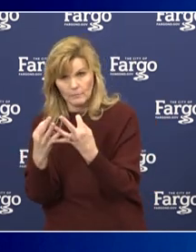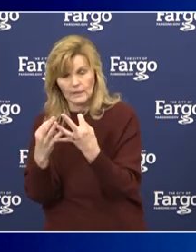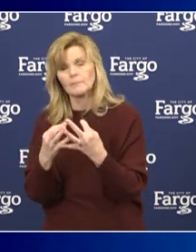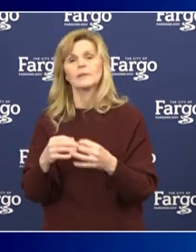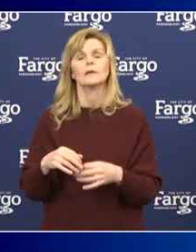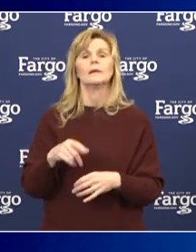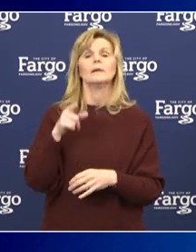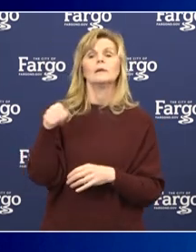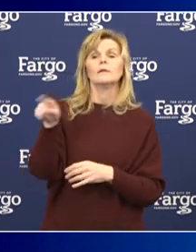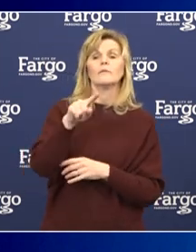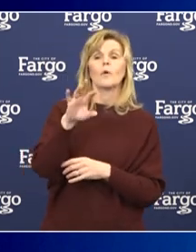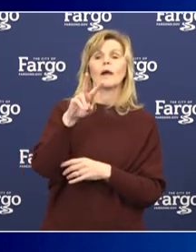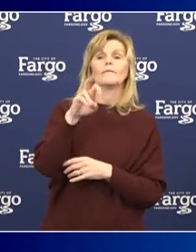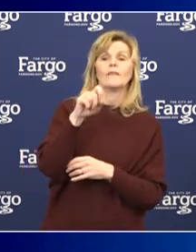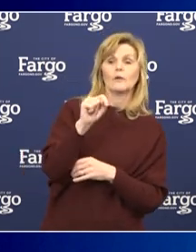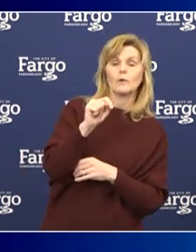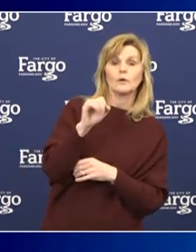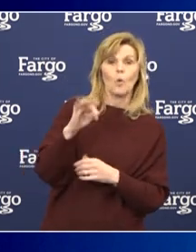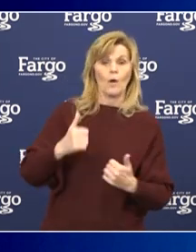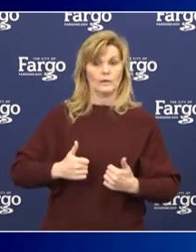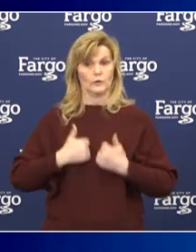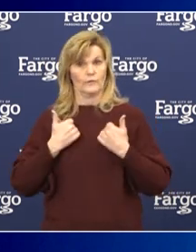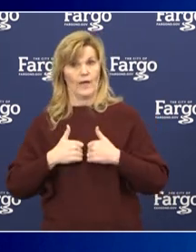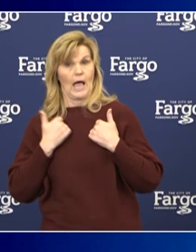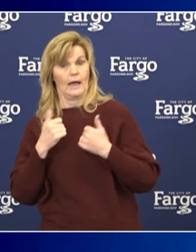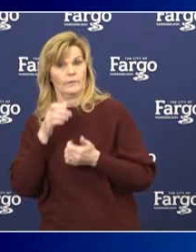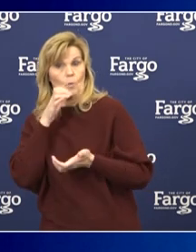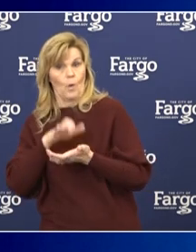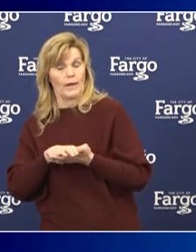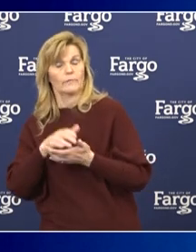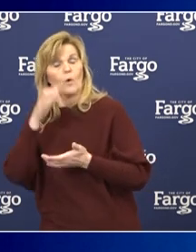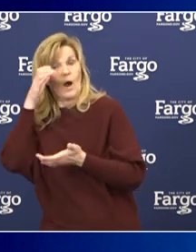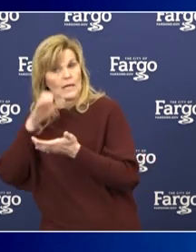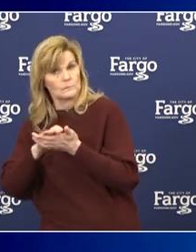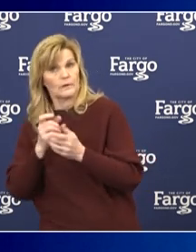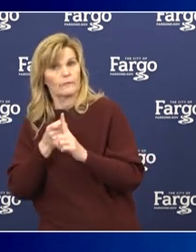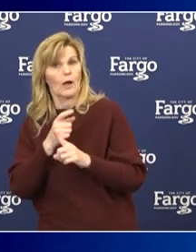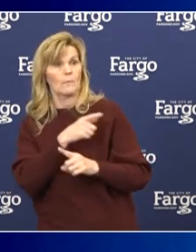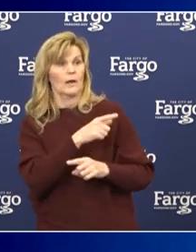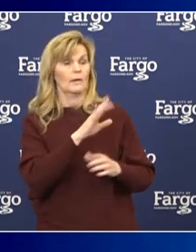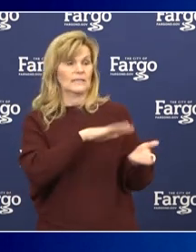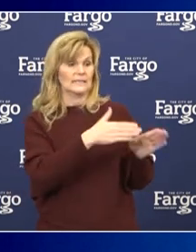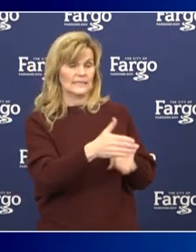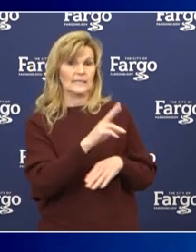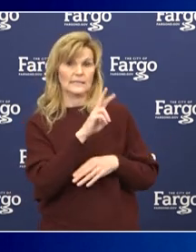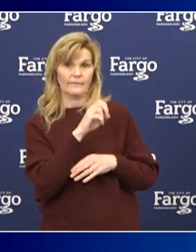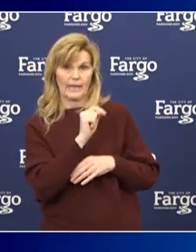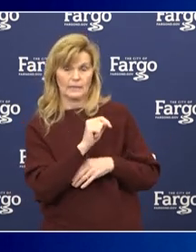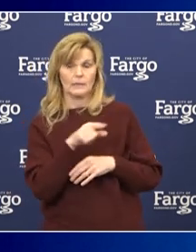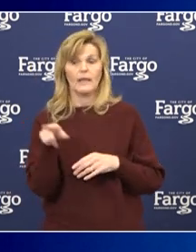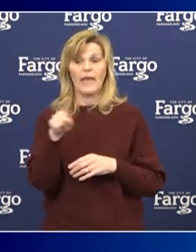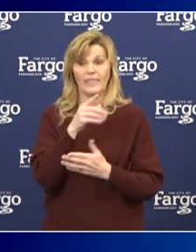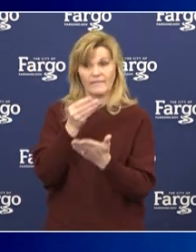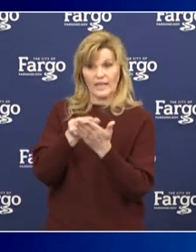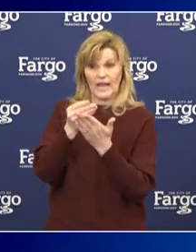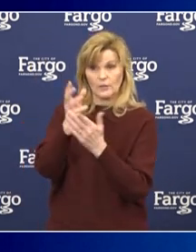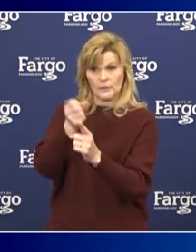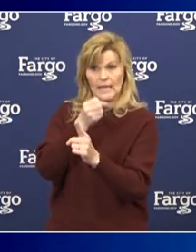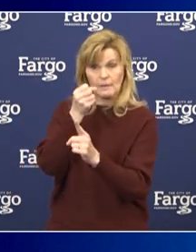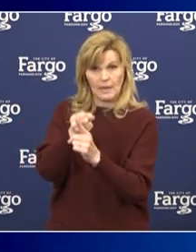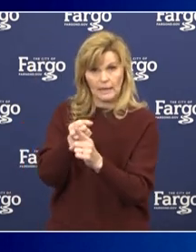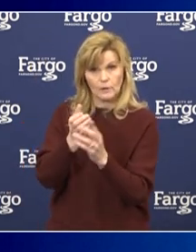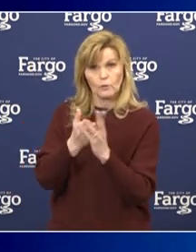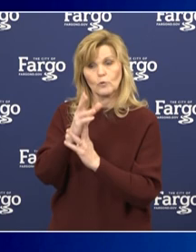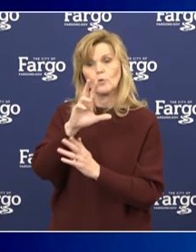veteran or a surviving spouse of a deceased veteran, a Minnesota resident, and have been negatively financially impacted by the